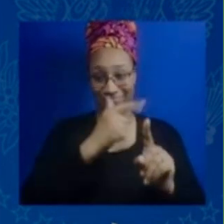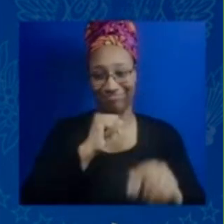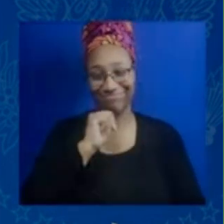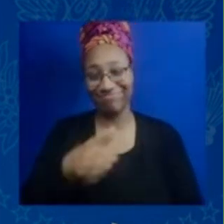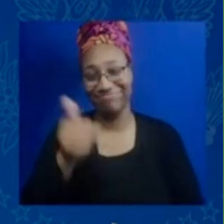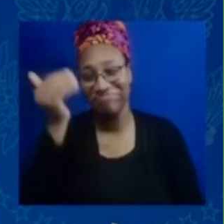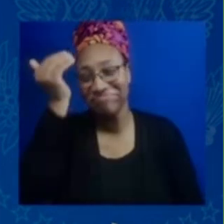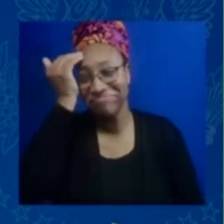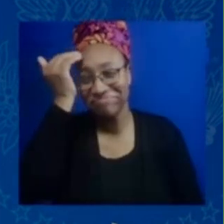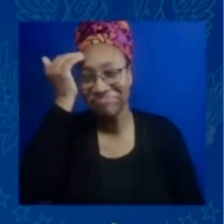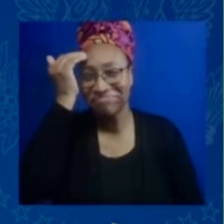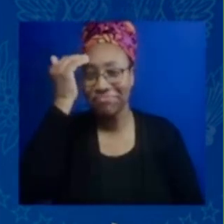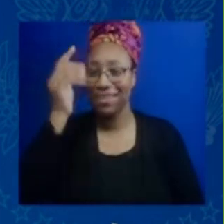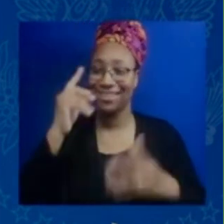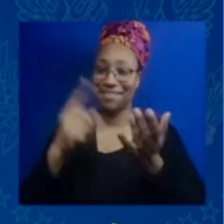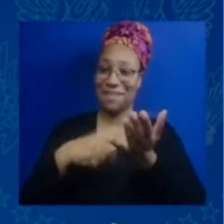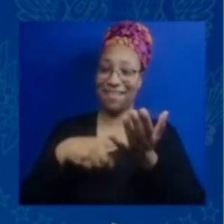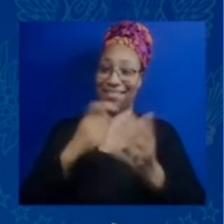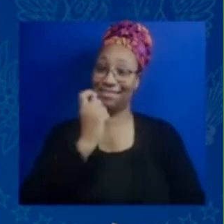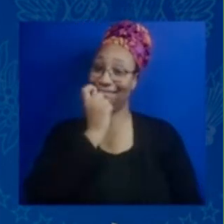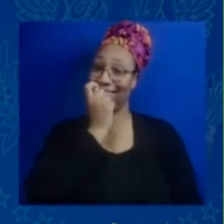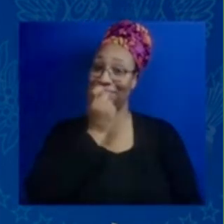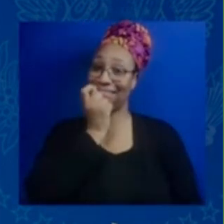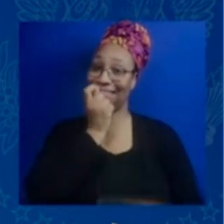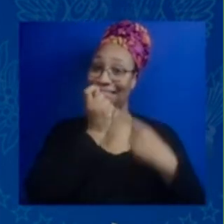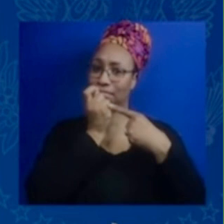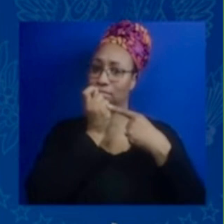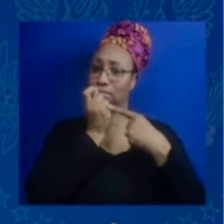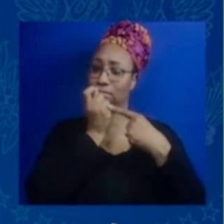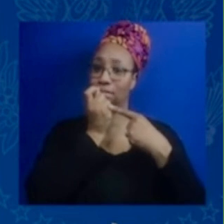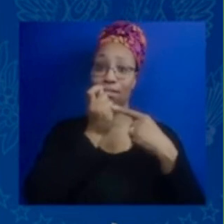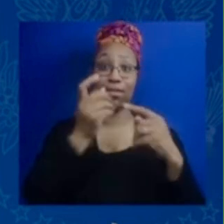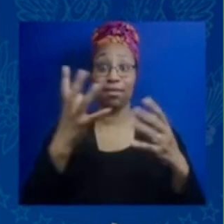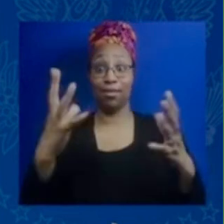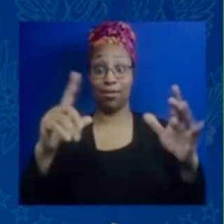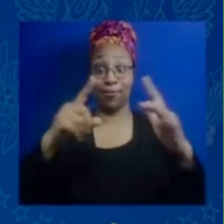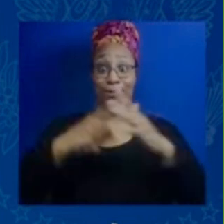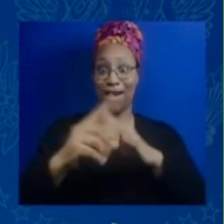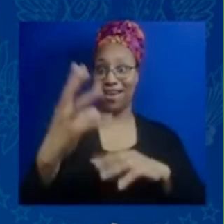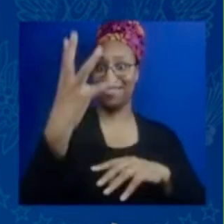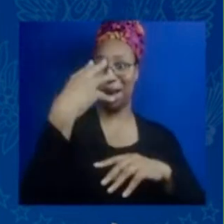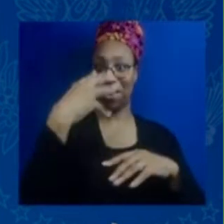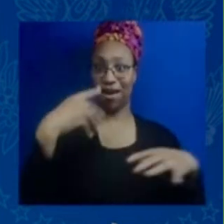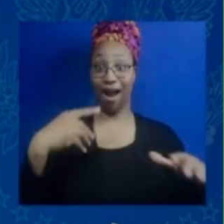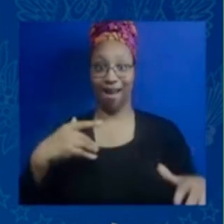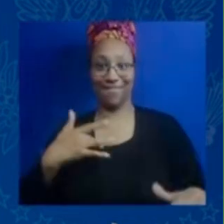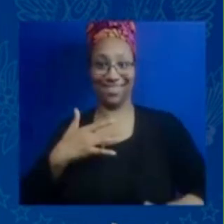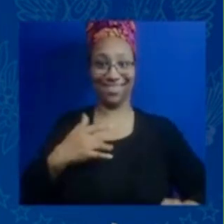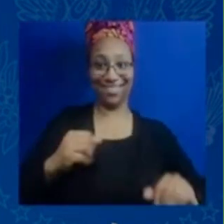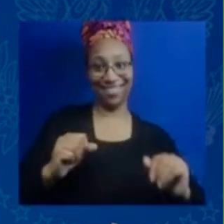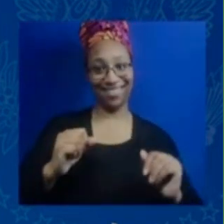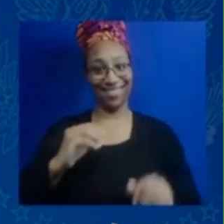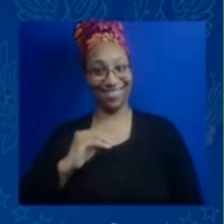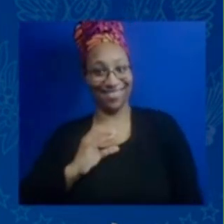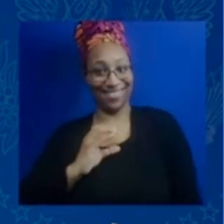when we when we thought about how to integrate into the lifestyles of our customers because the world have opened back up we were able to tell